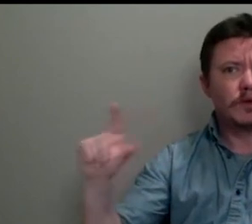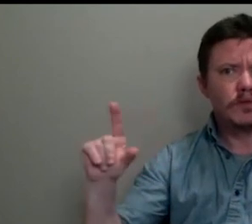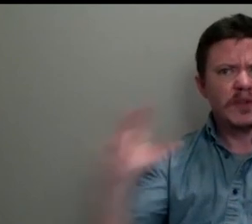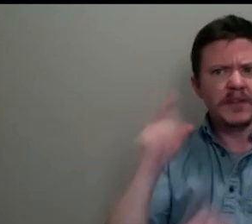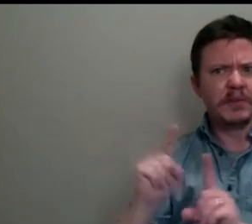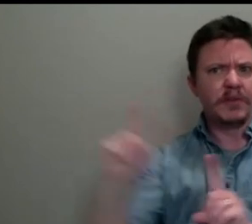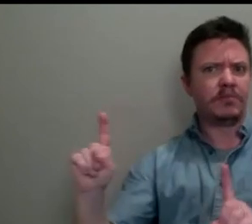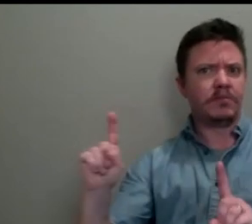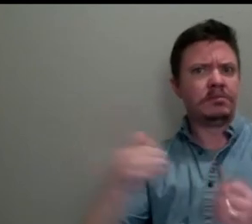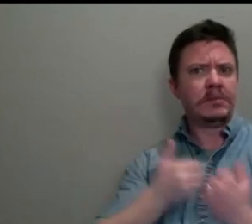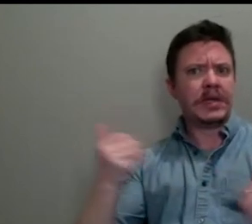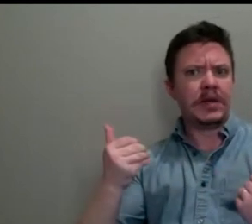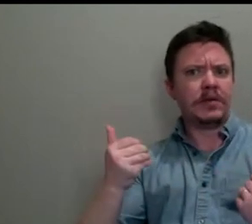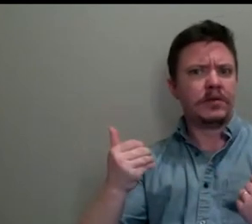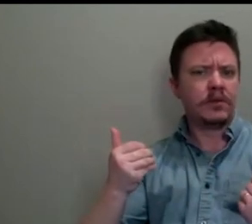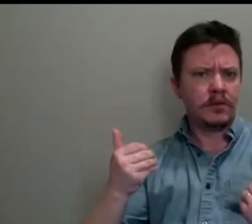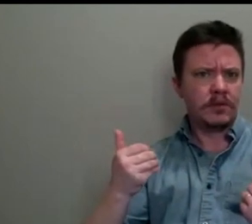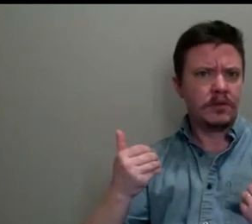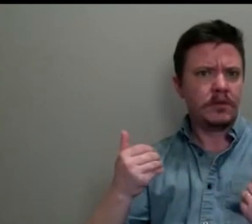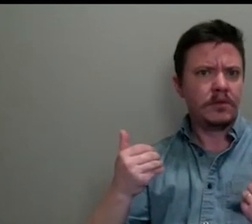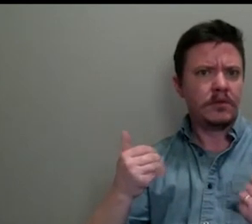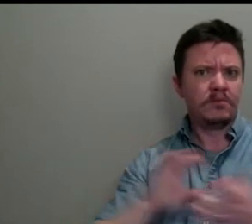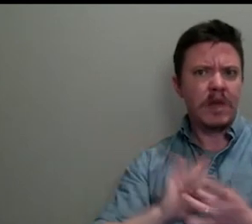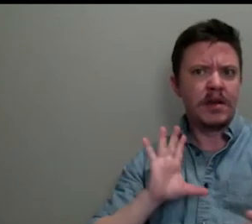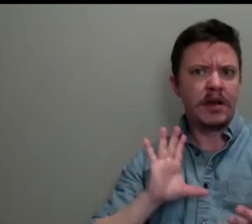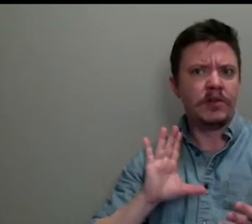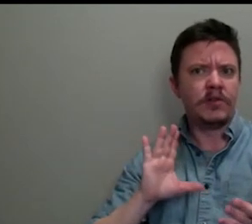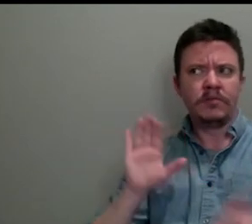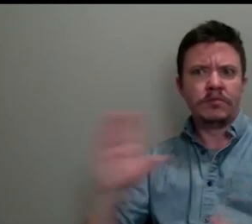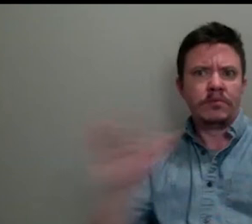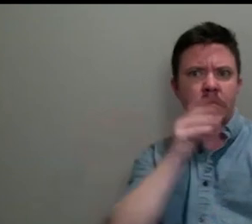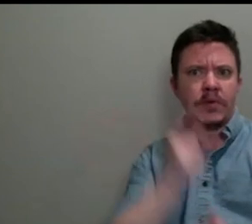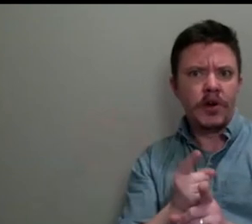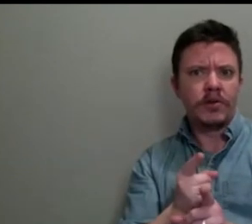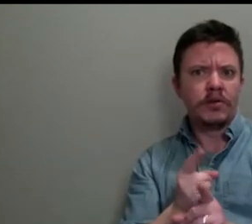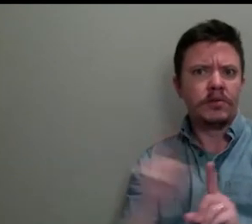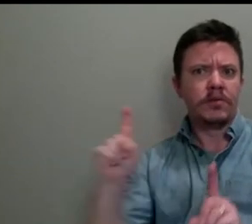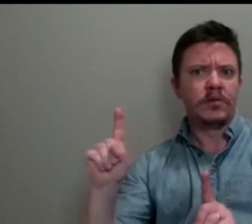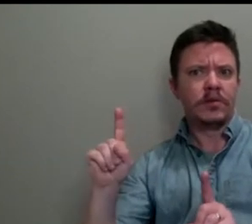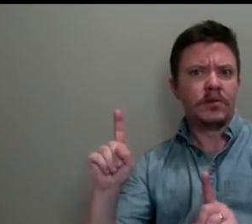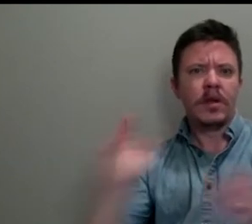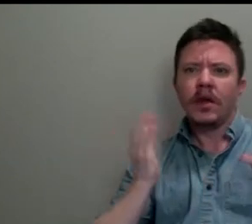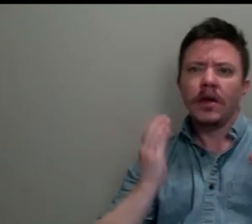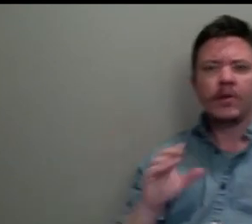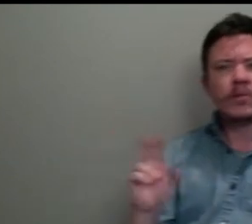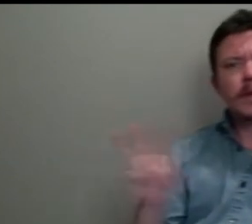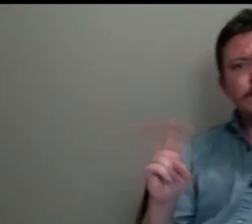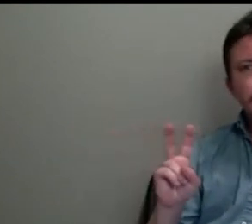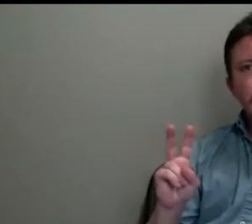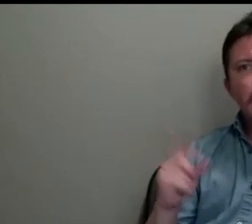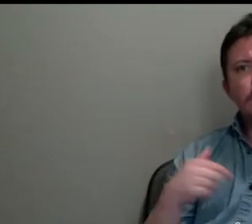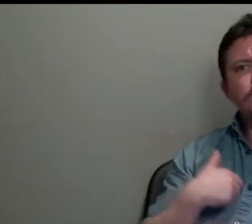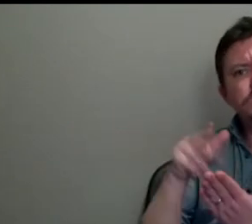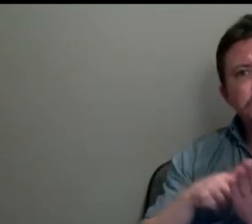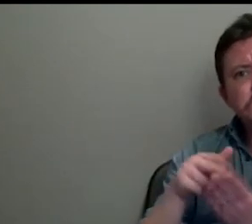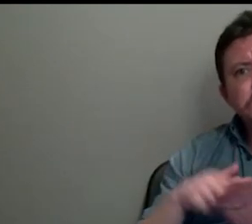and rather sort of unattached to his daughter, whereas there's this sort of rather tenderness in the way that Annette looks out of the